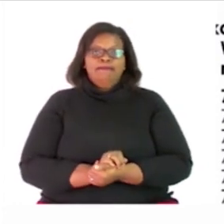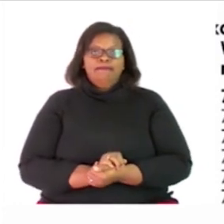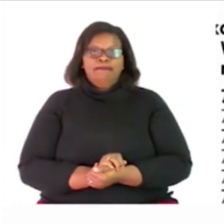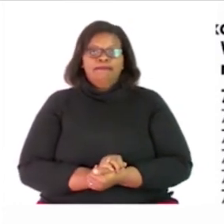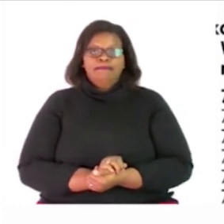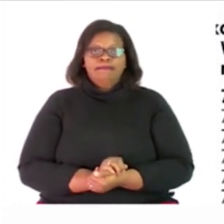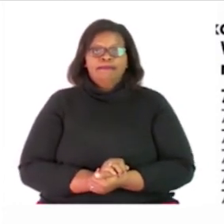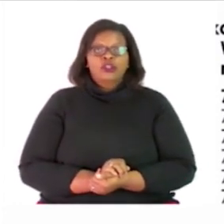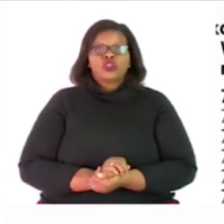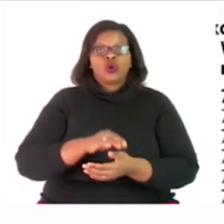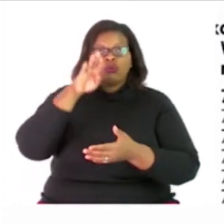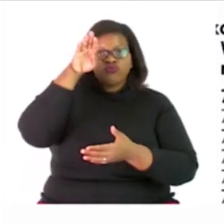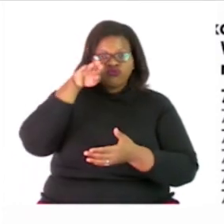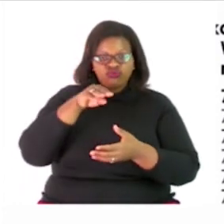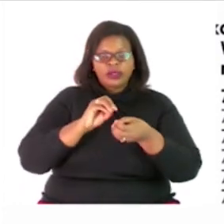front of you in your booklet